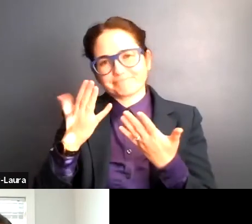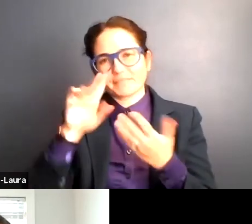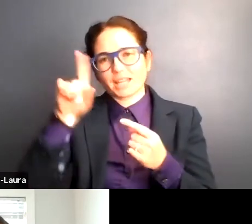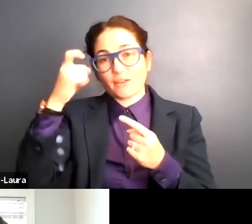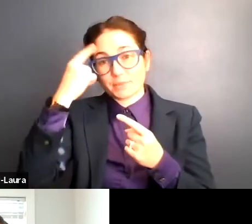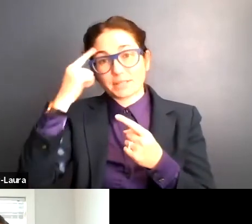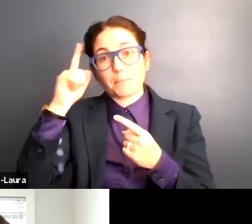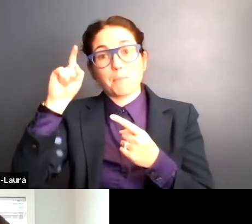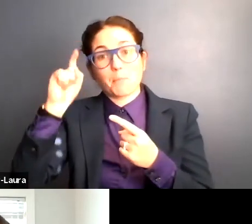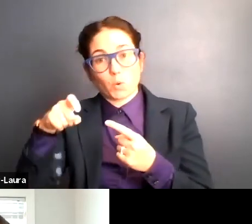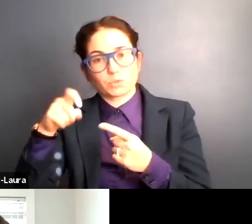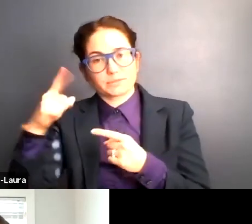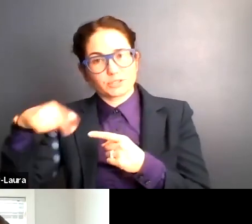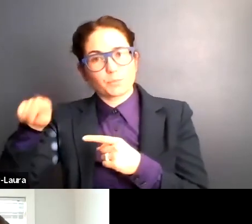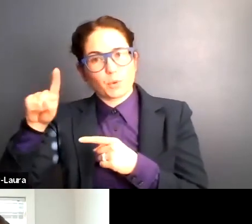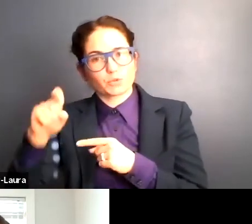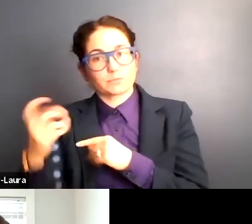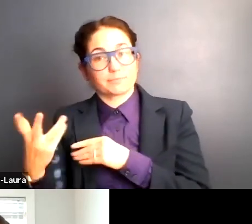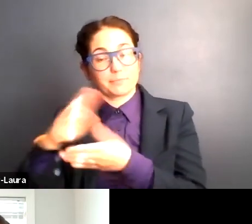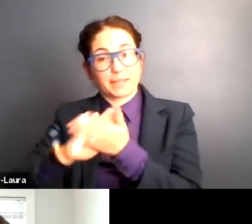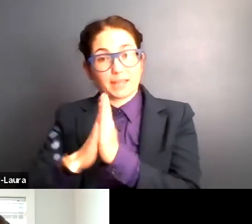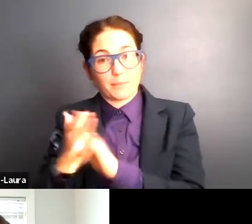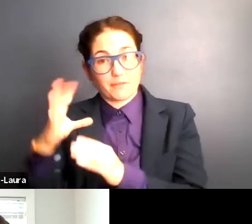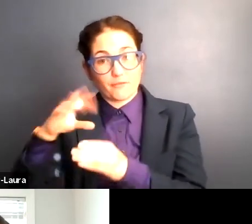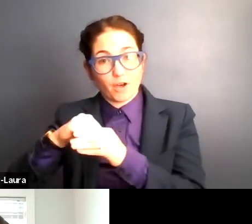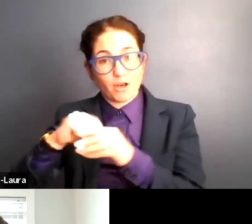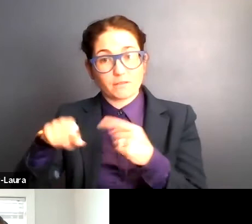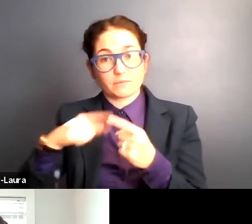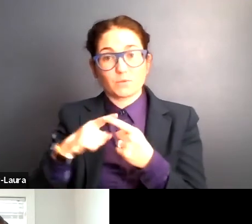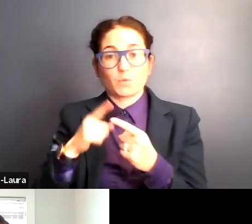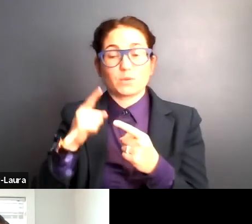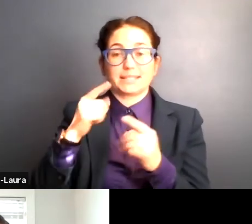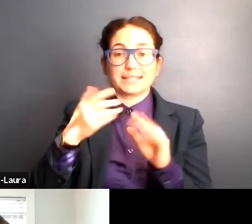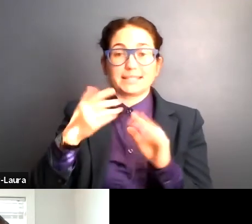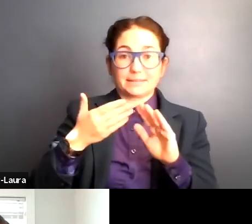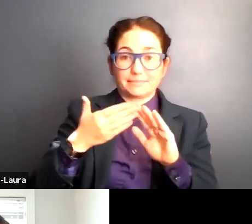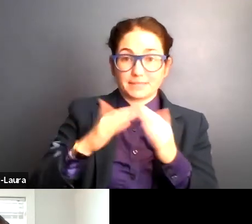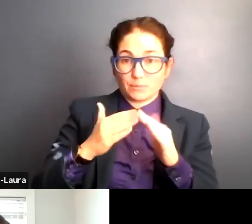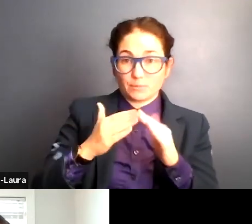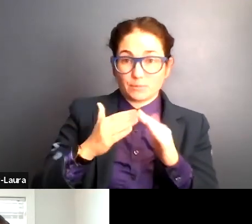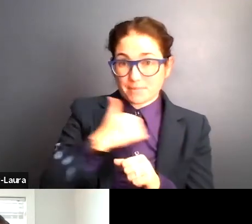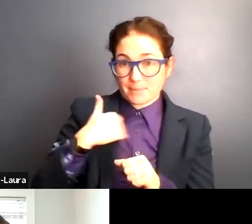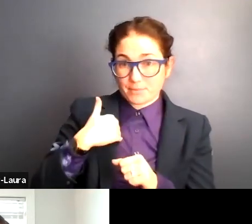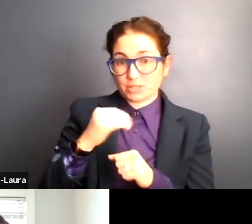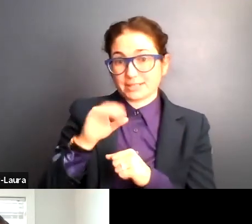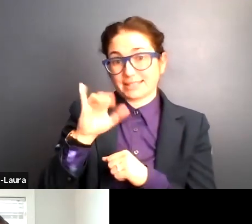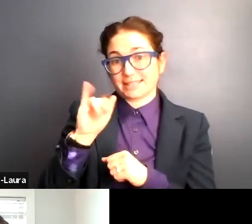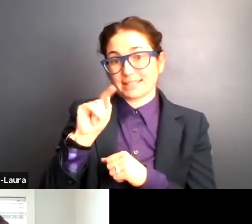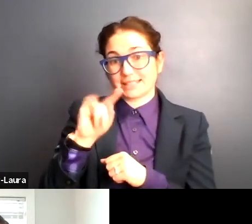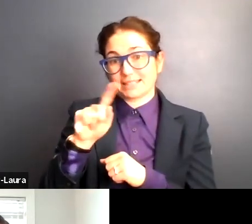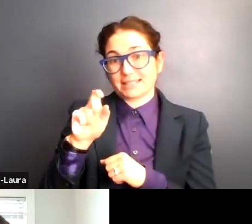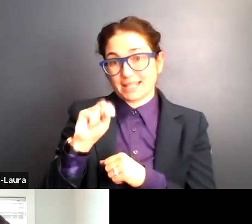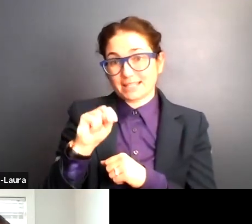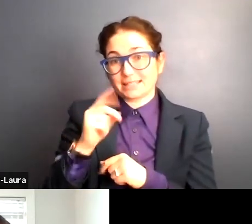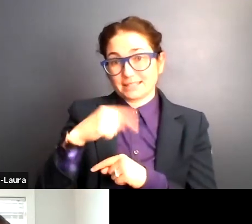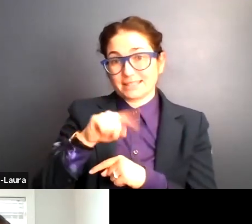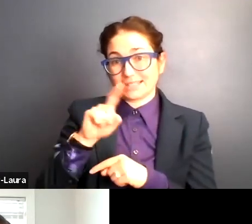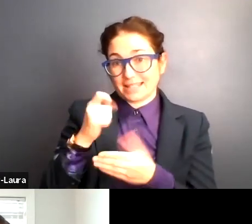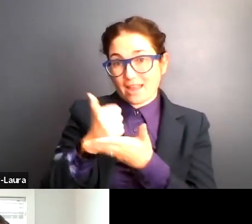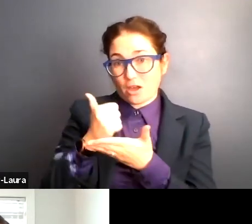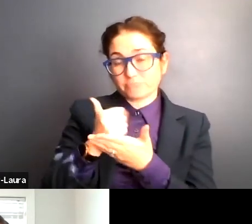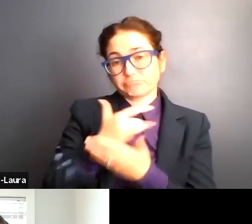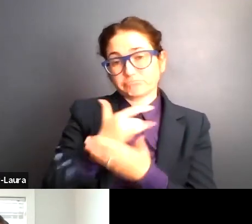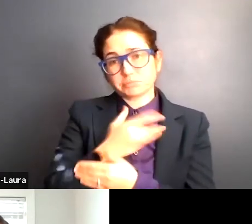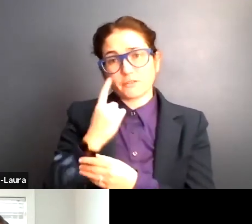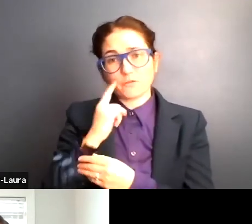come in when citizens and community members need help. And they often do that during any type of other disaster.